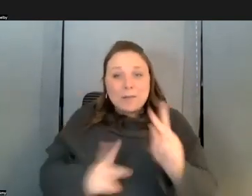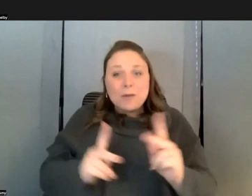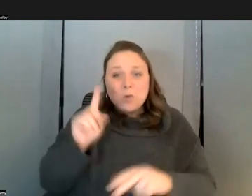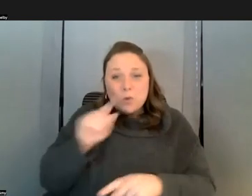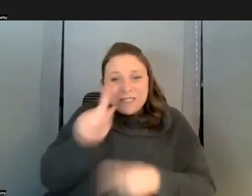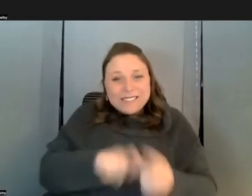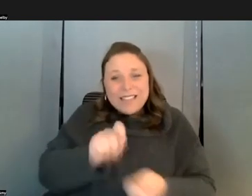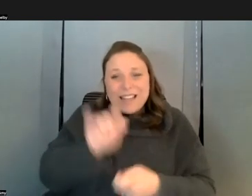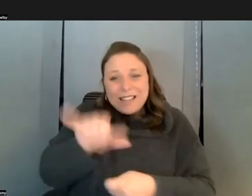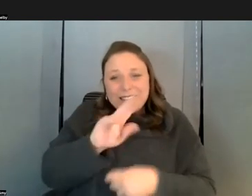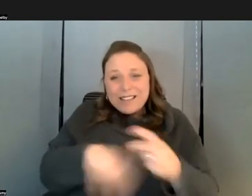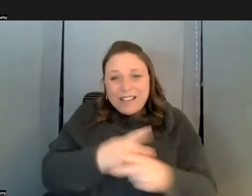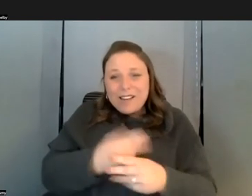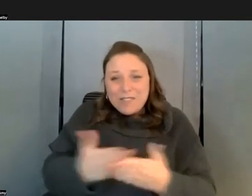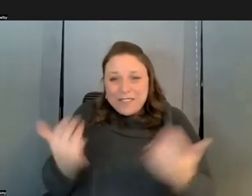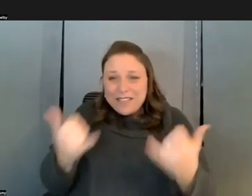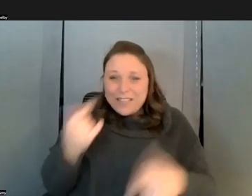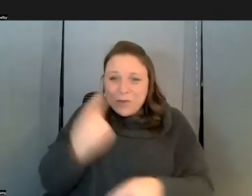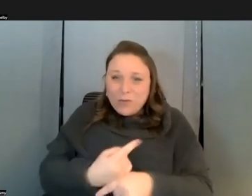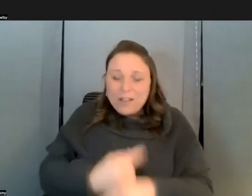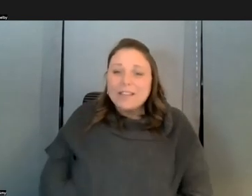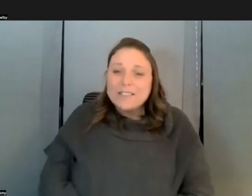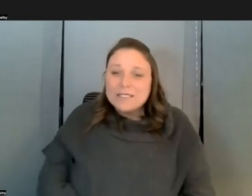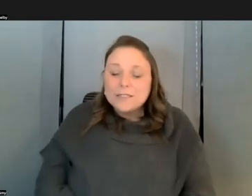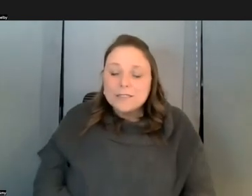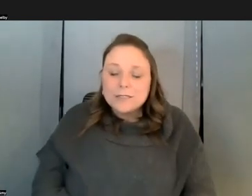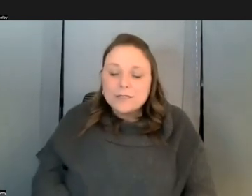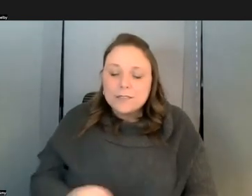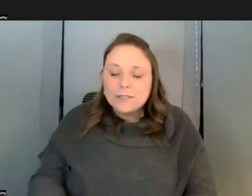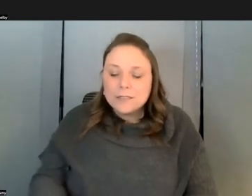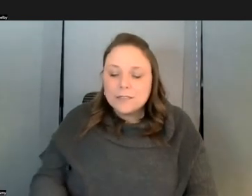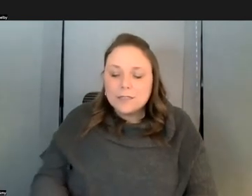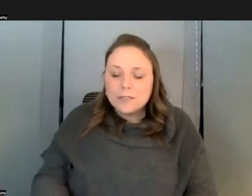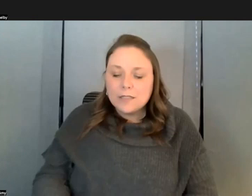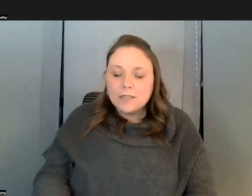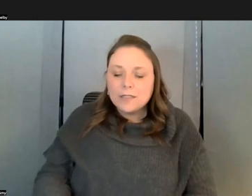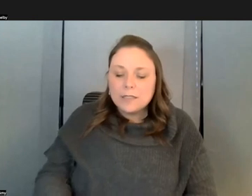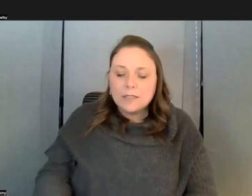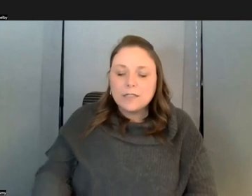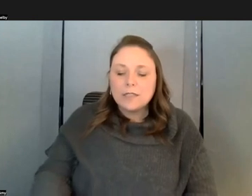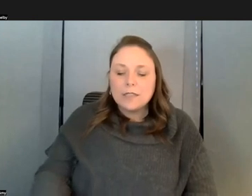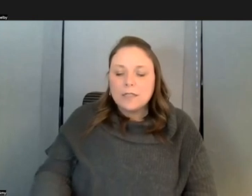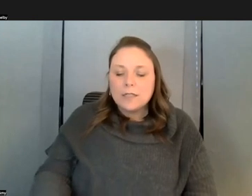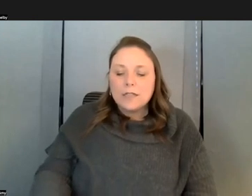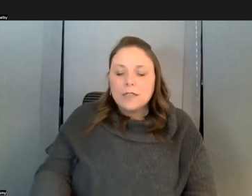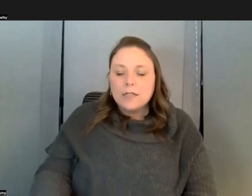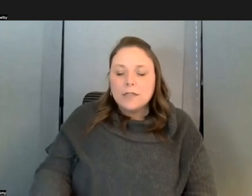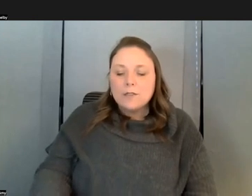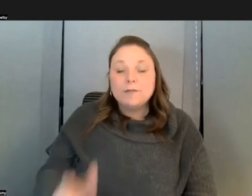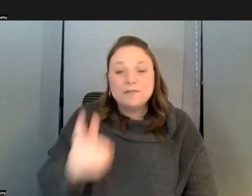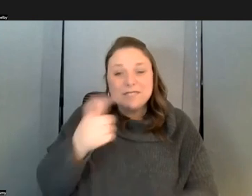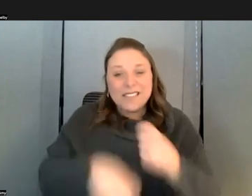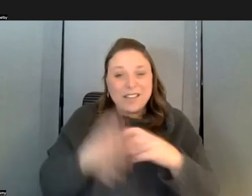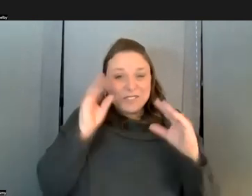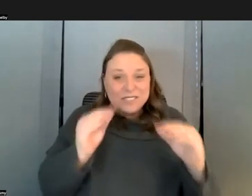that sort of thing right um you know instead of teaching lathe in a classroom they become the